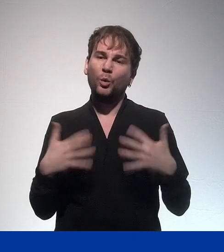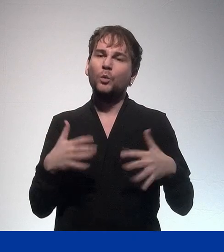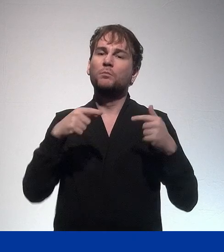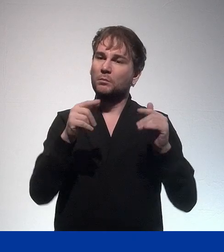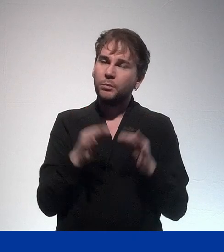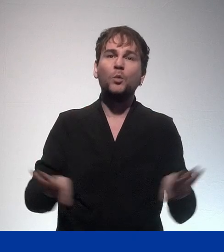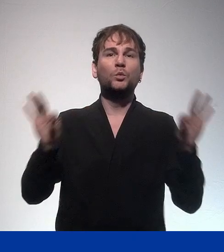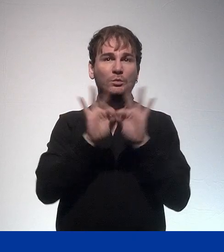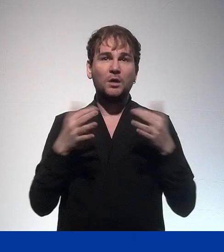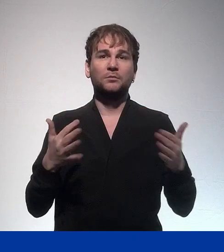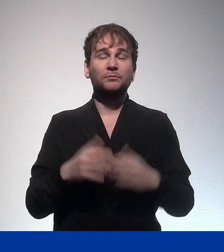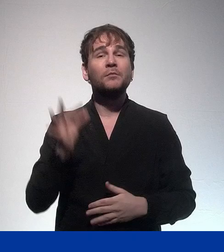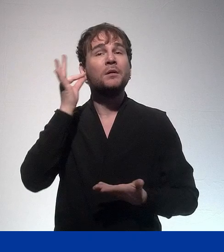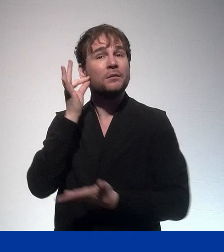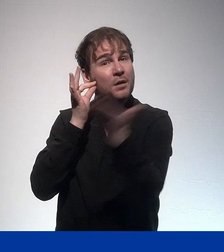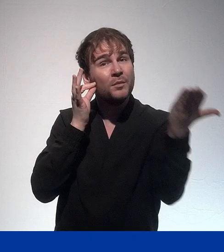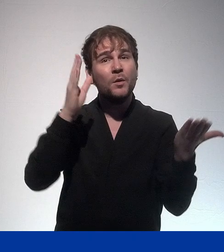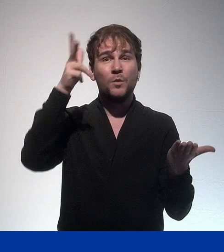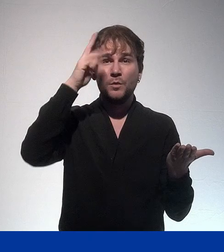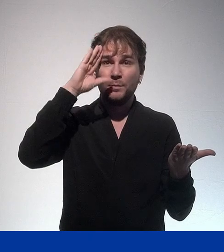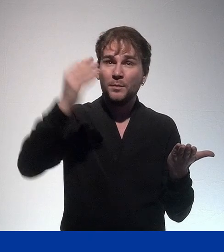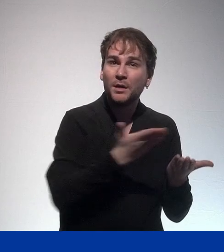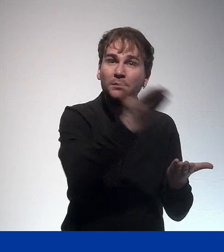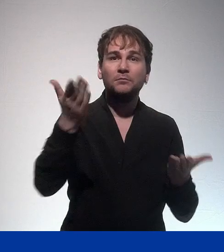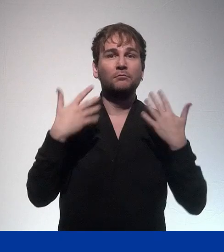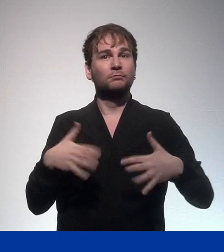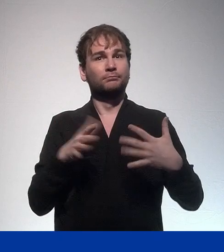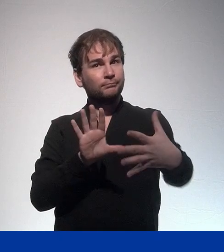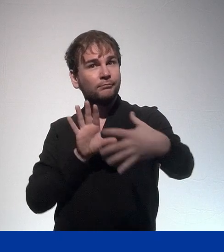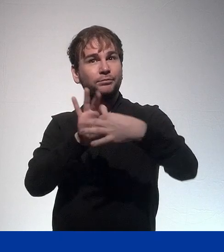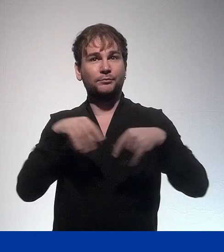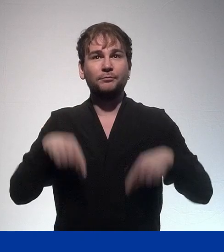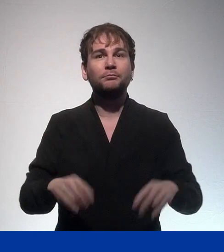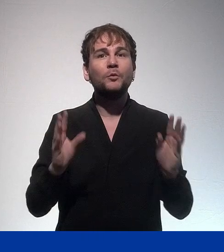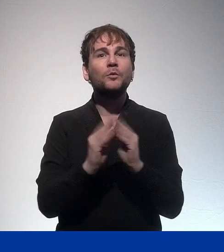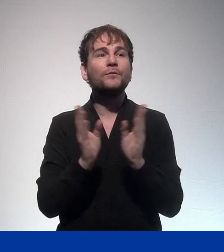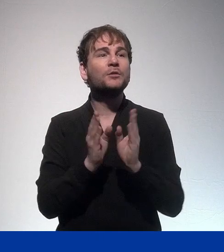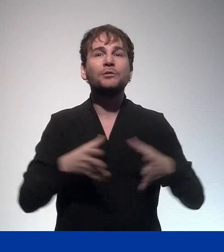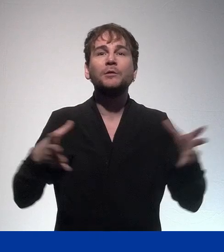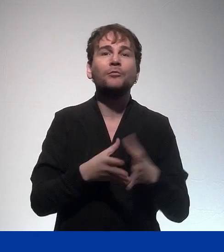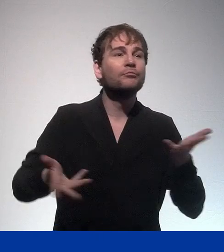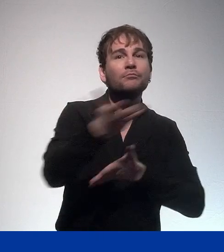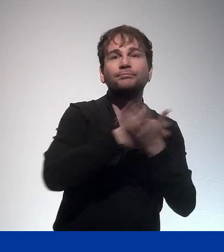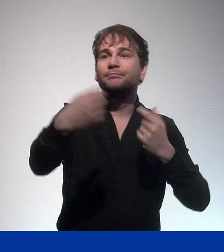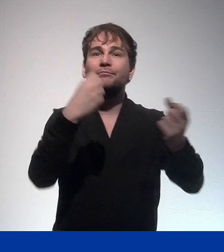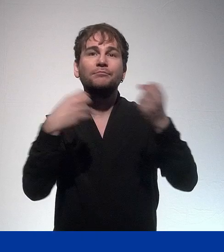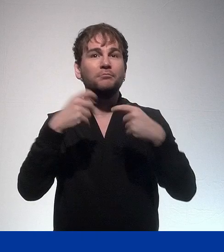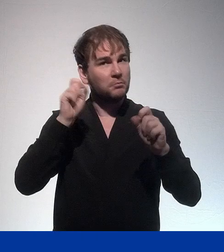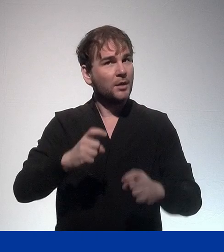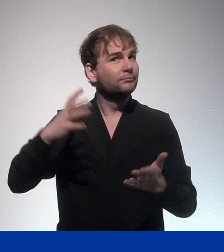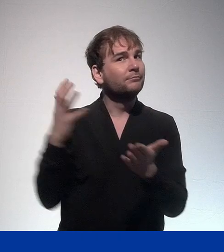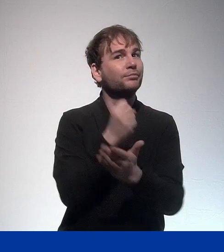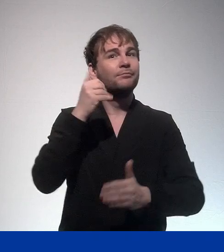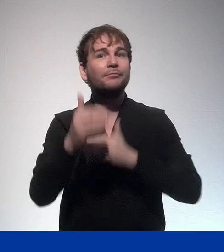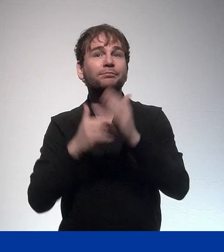for the years to come. Ladies and gentlemen, it's now up to you. Turn this convention into a real success and kick off the bond process with